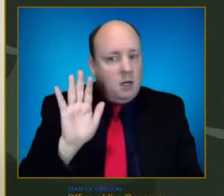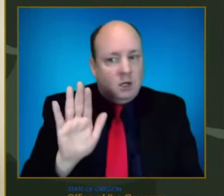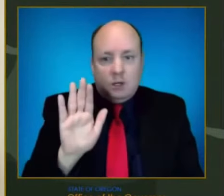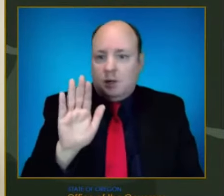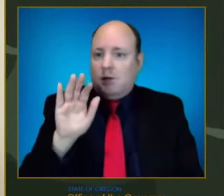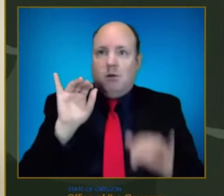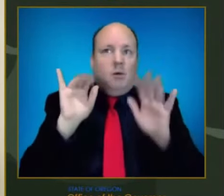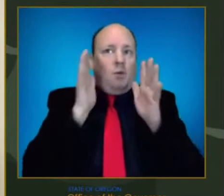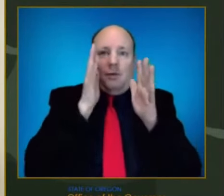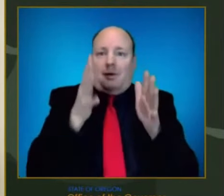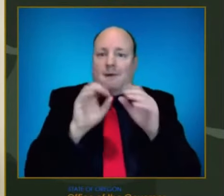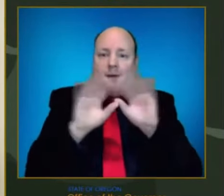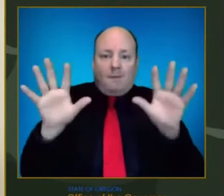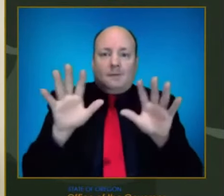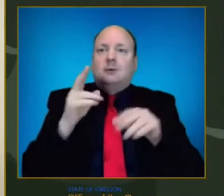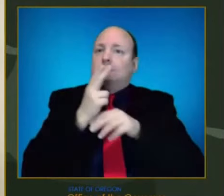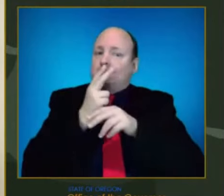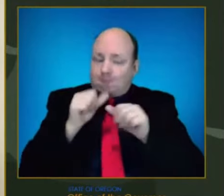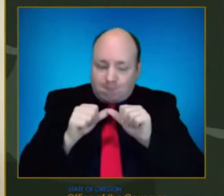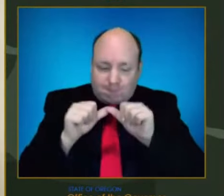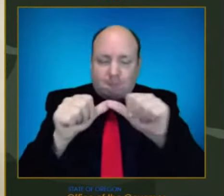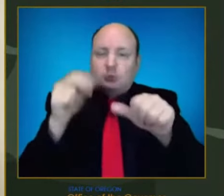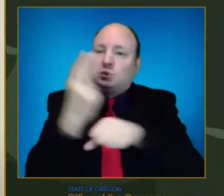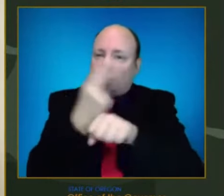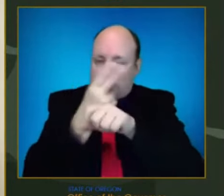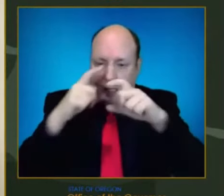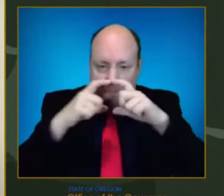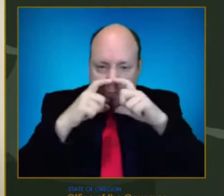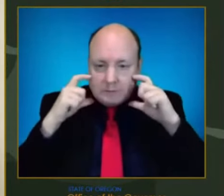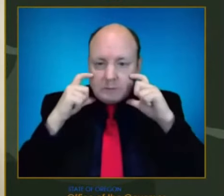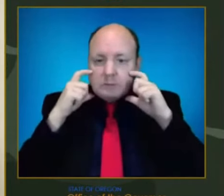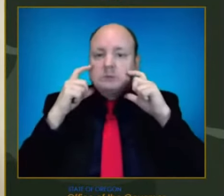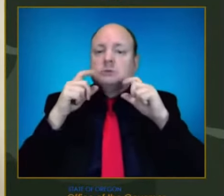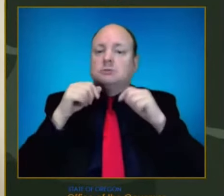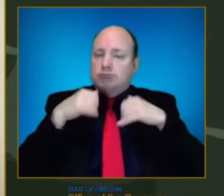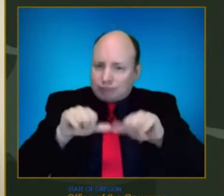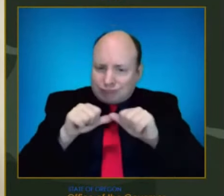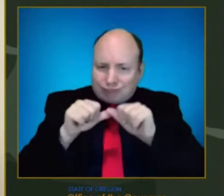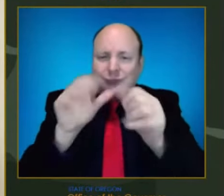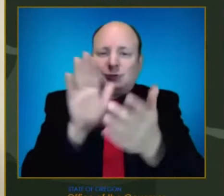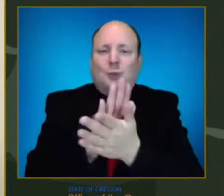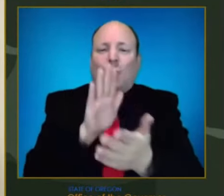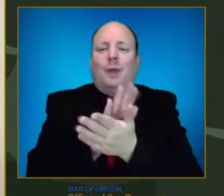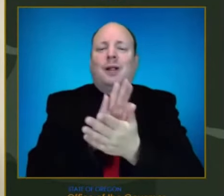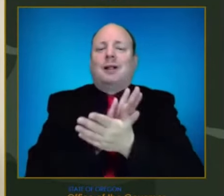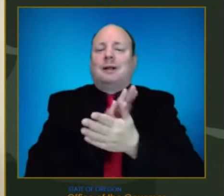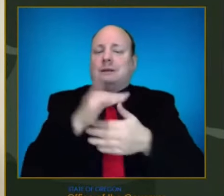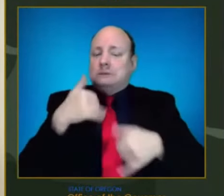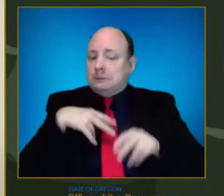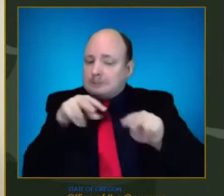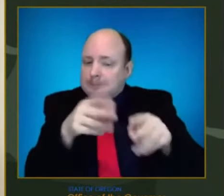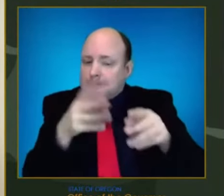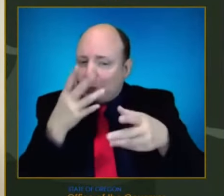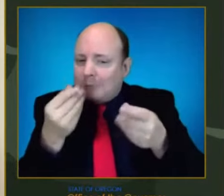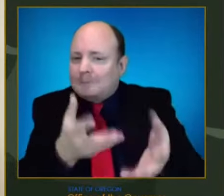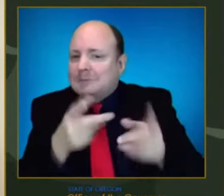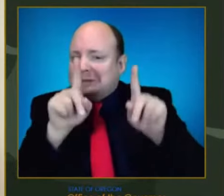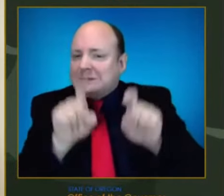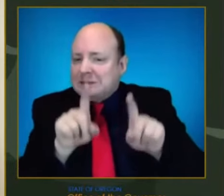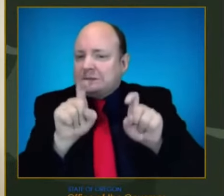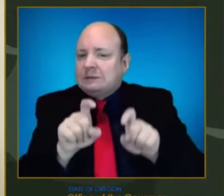mask and we will continue to move forward on our path regarding tests to stay in the school system.